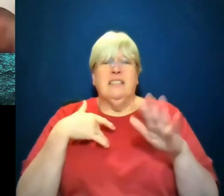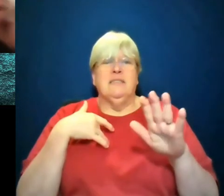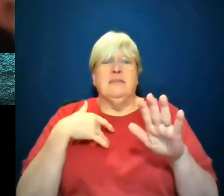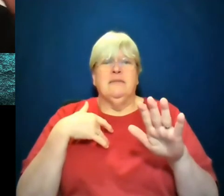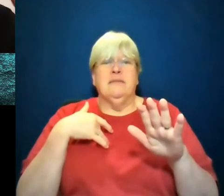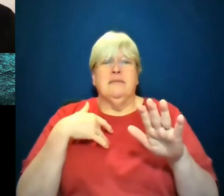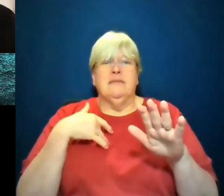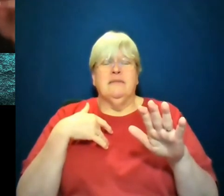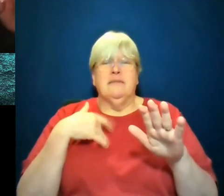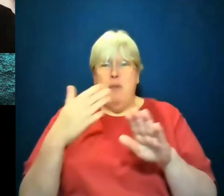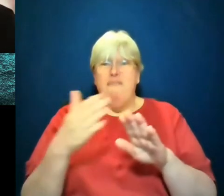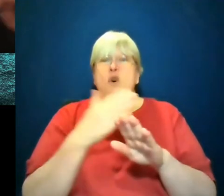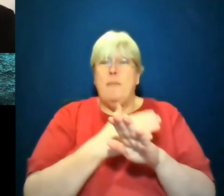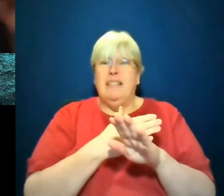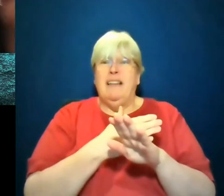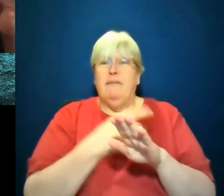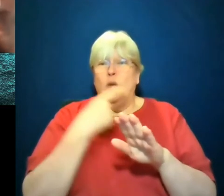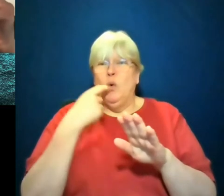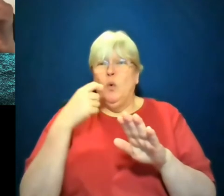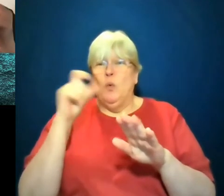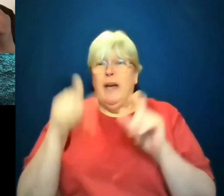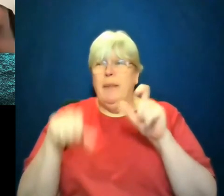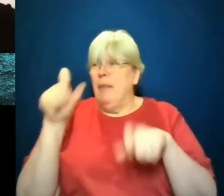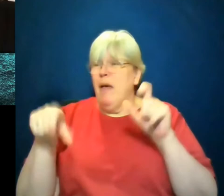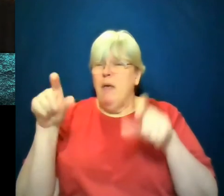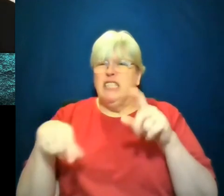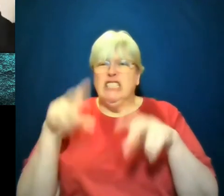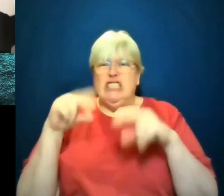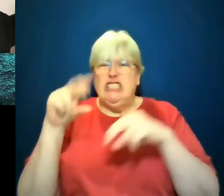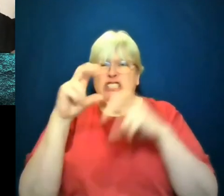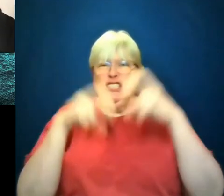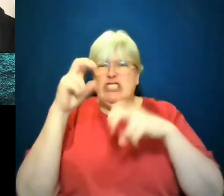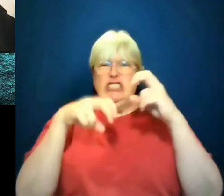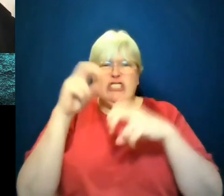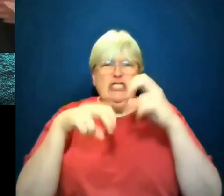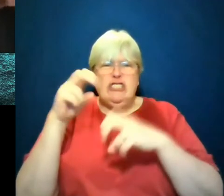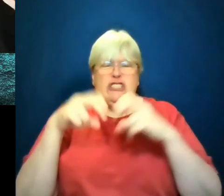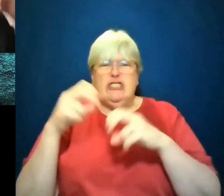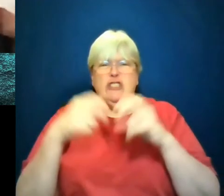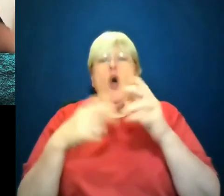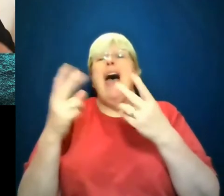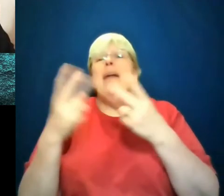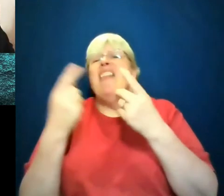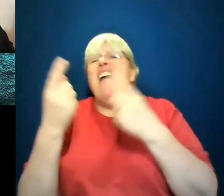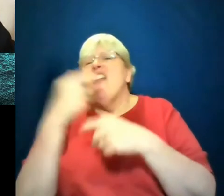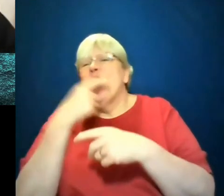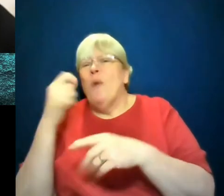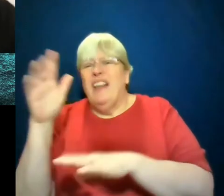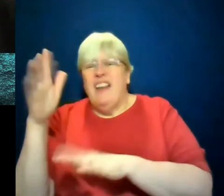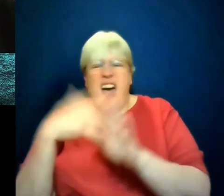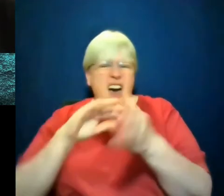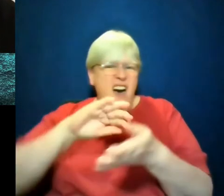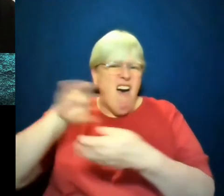became performative and it was really white people signaling to each other that I'm not the others kind of white. And that's infuriating.